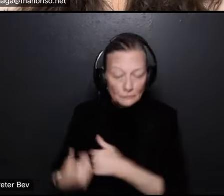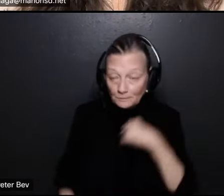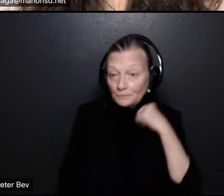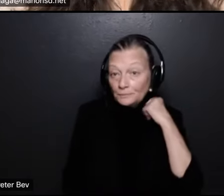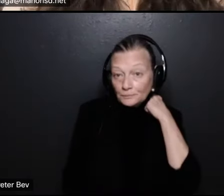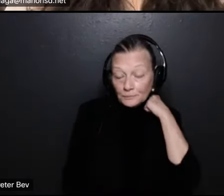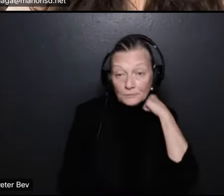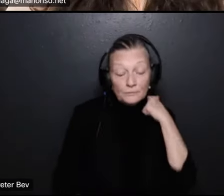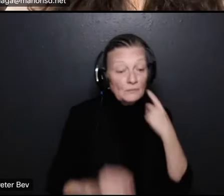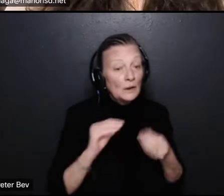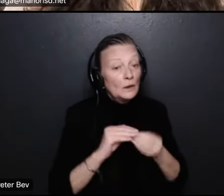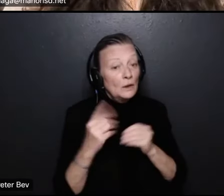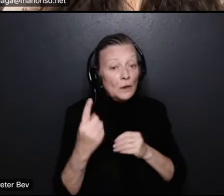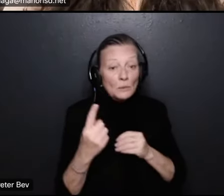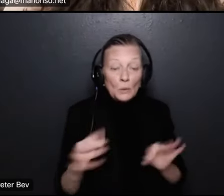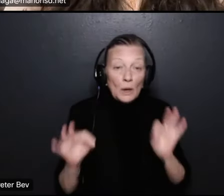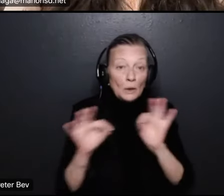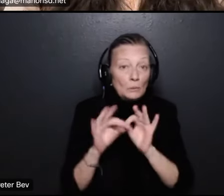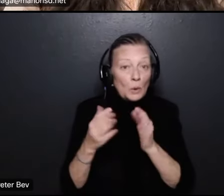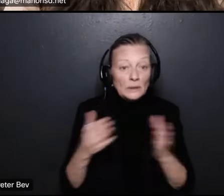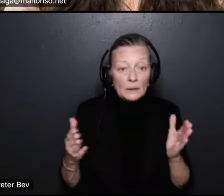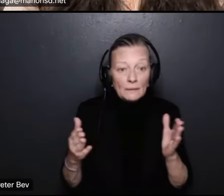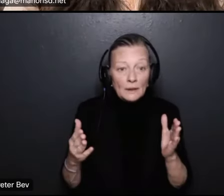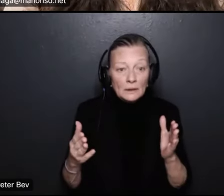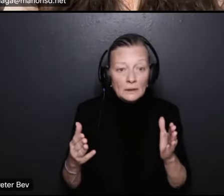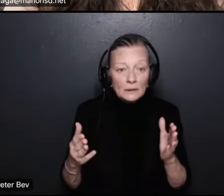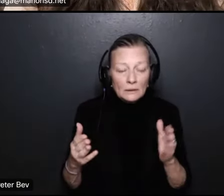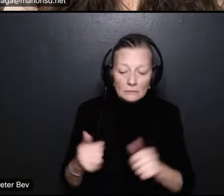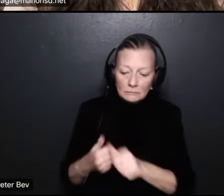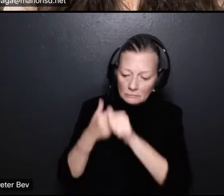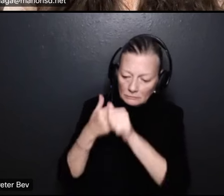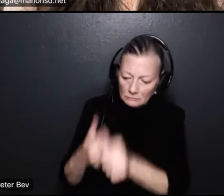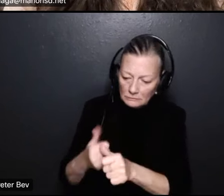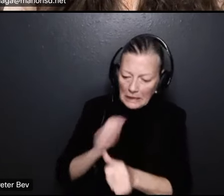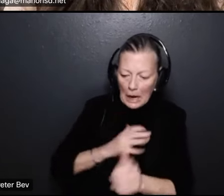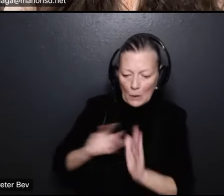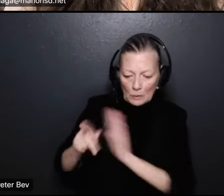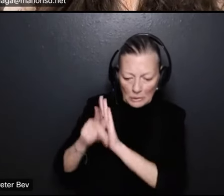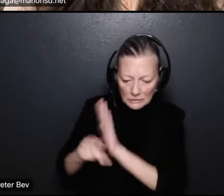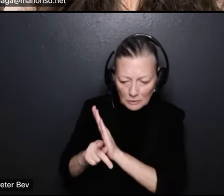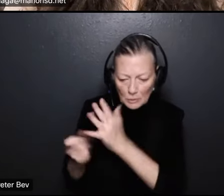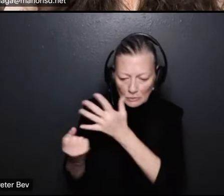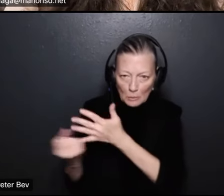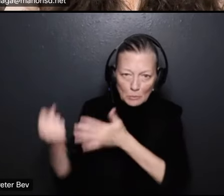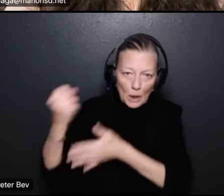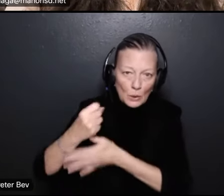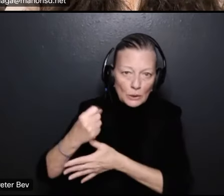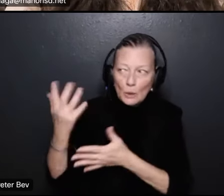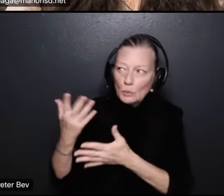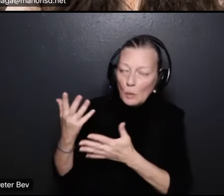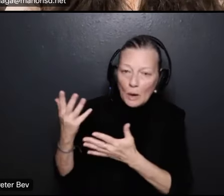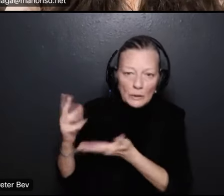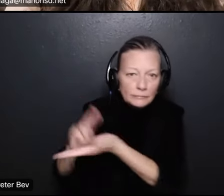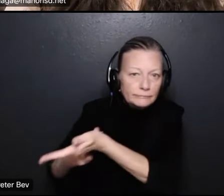important thing is staying um true to the principles and priorities that we've laid out and what we've heard from our staff and